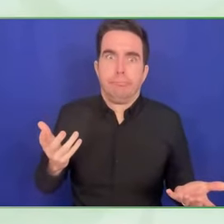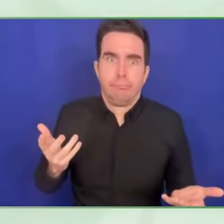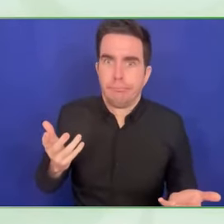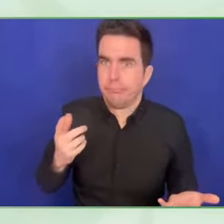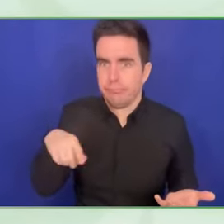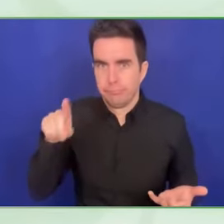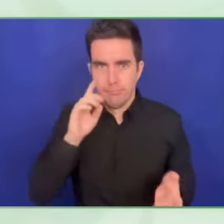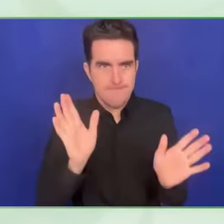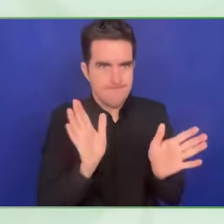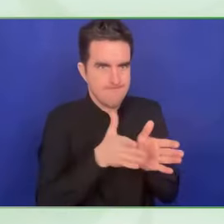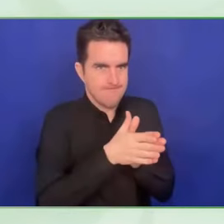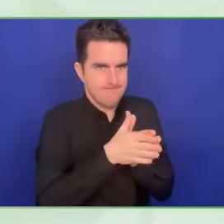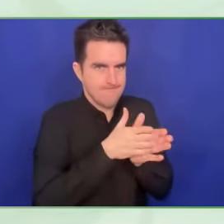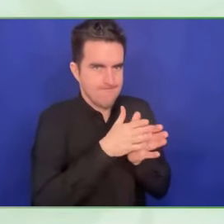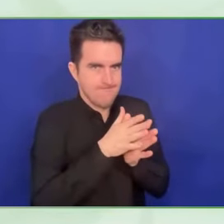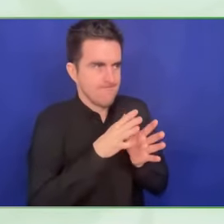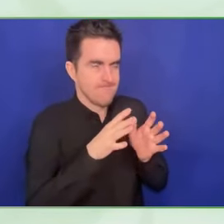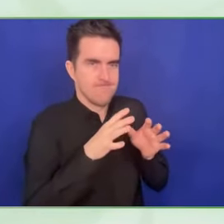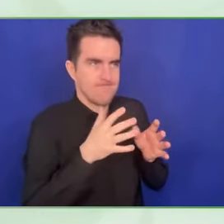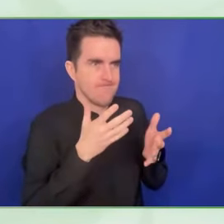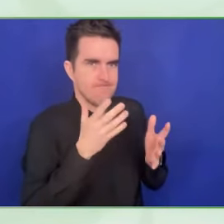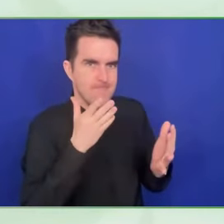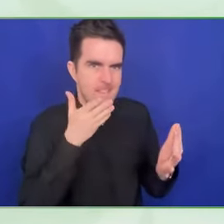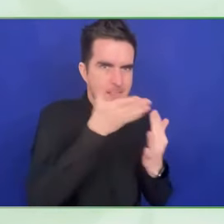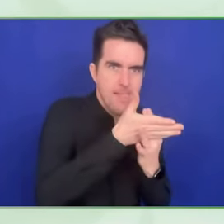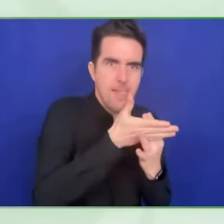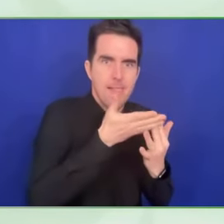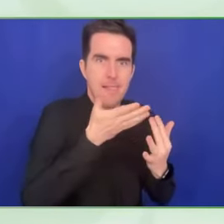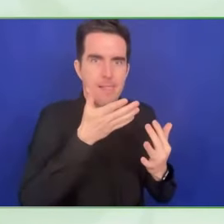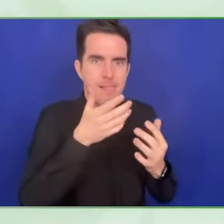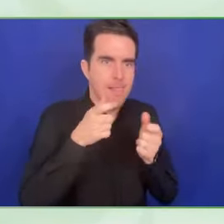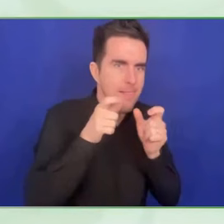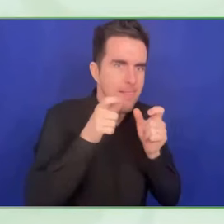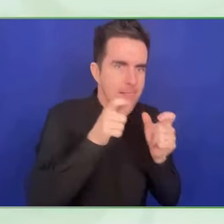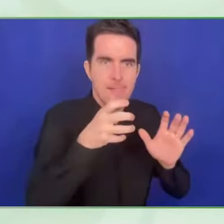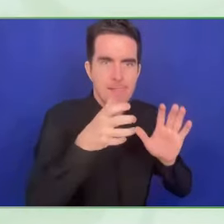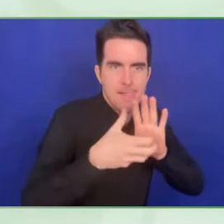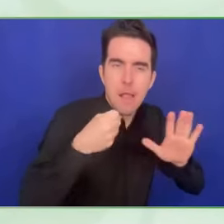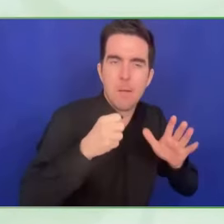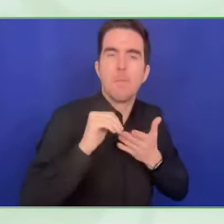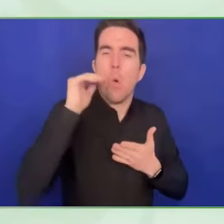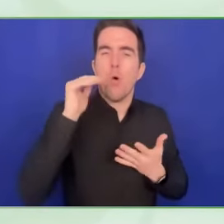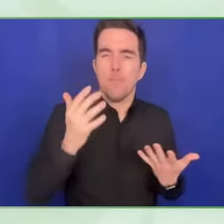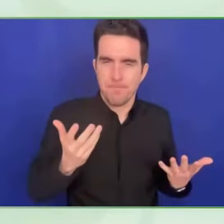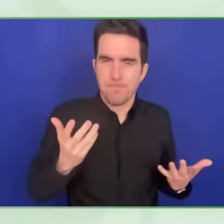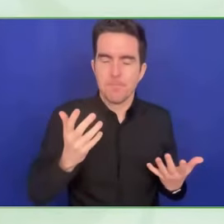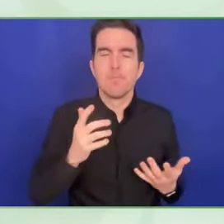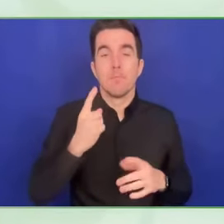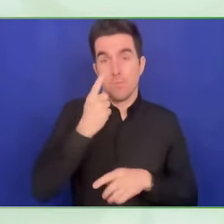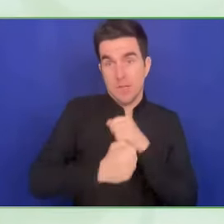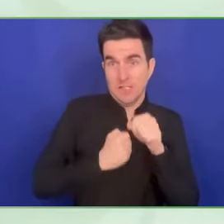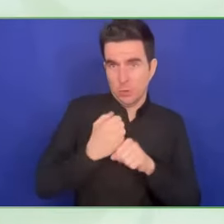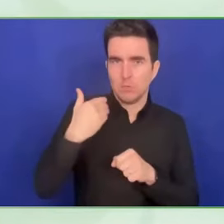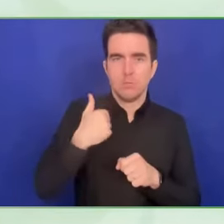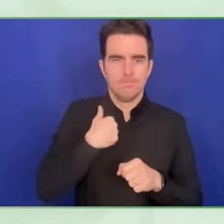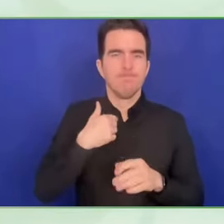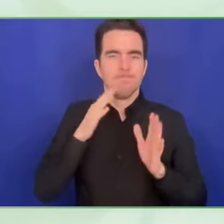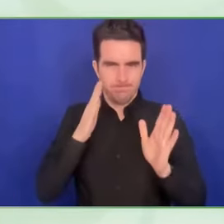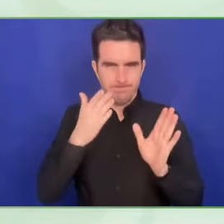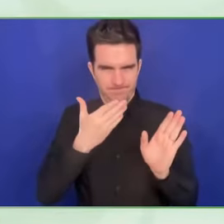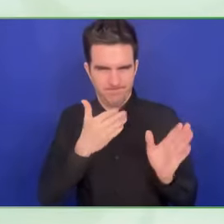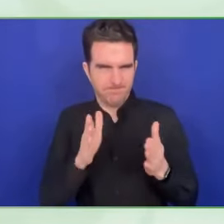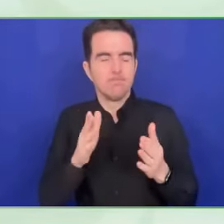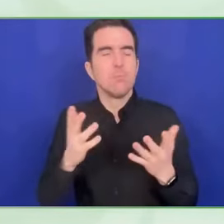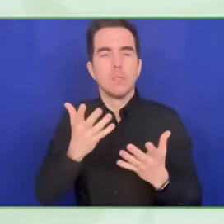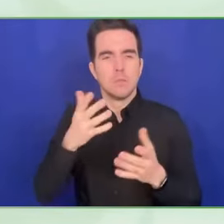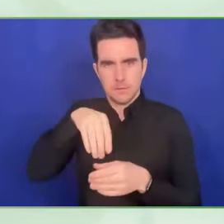protected? And the answer is no. At least it comes with Samsung Knox. Knox, your